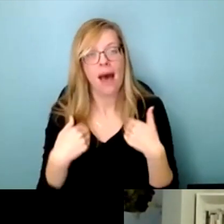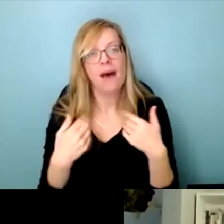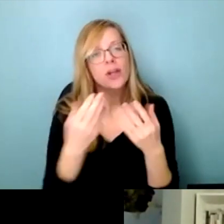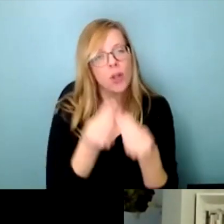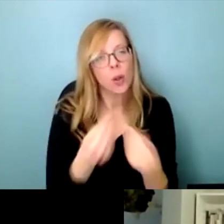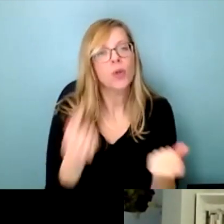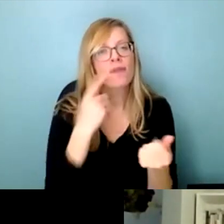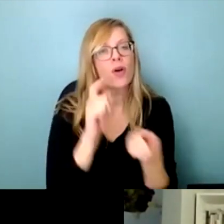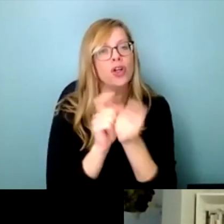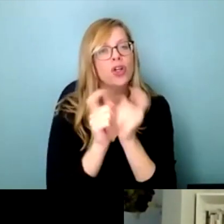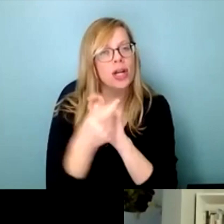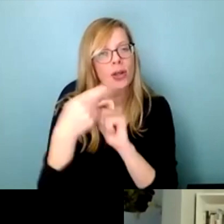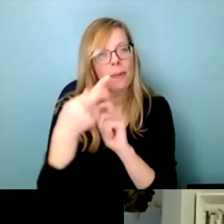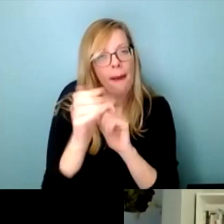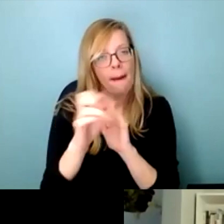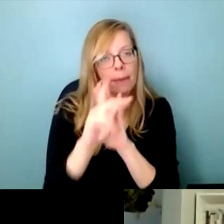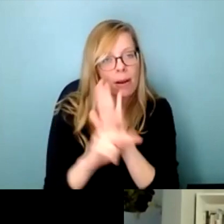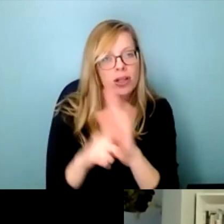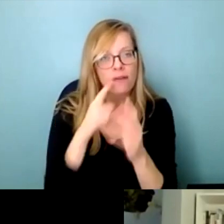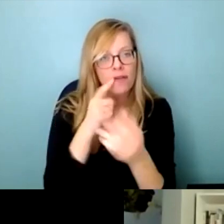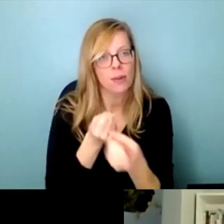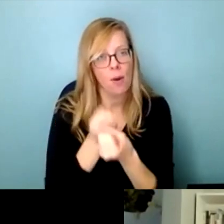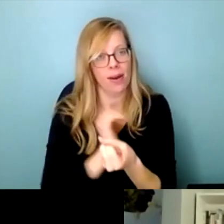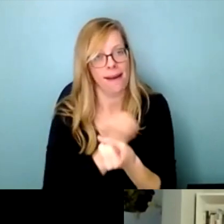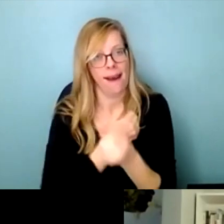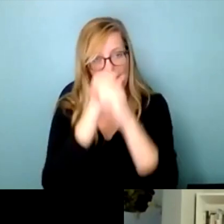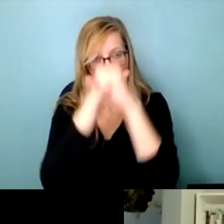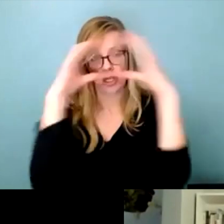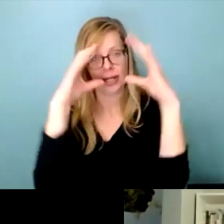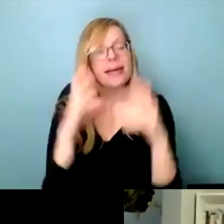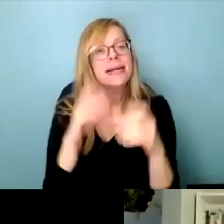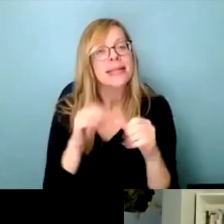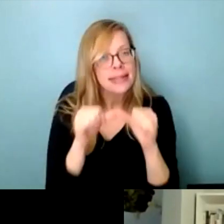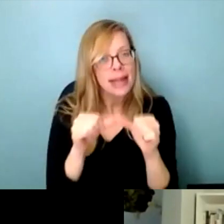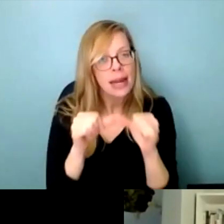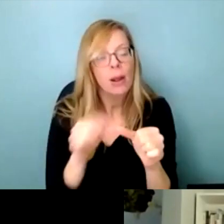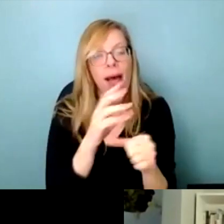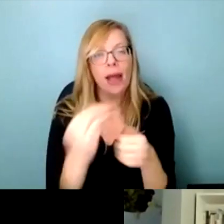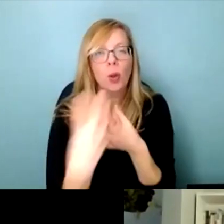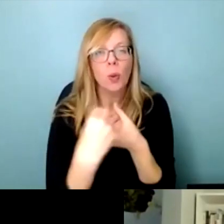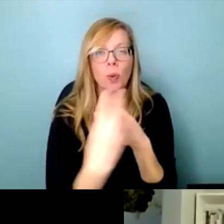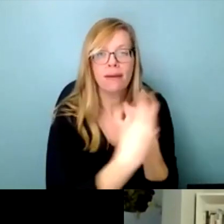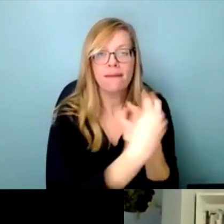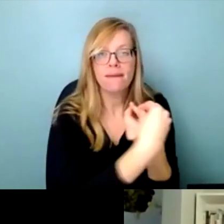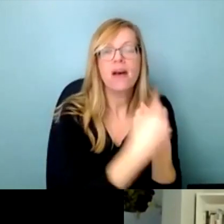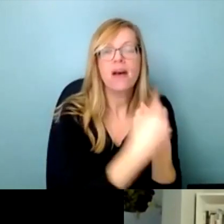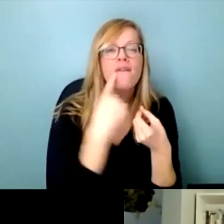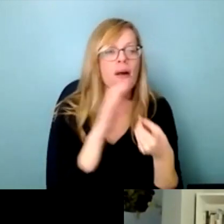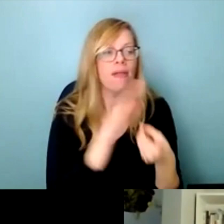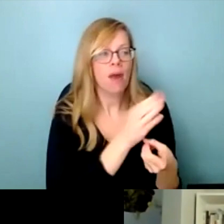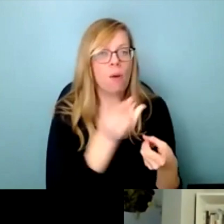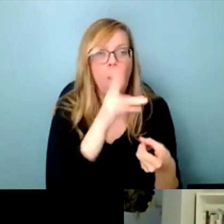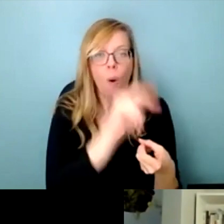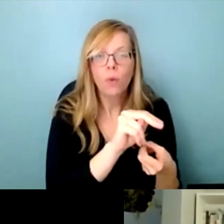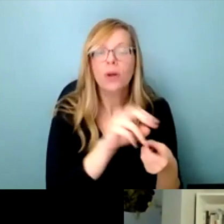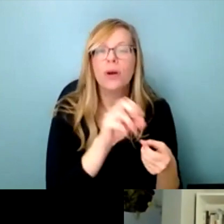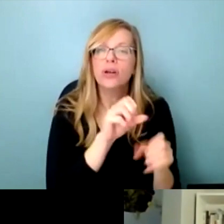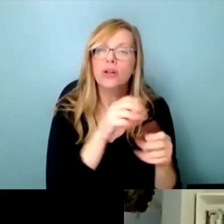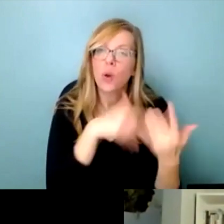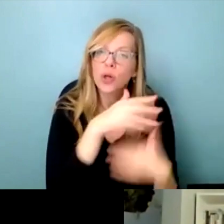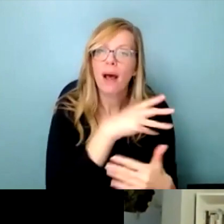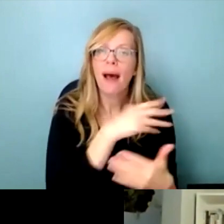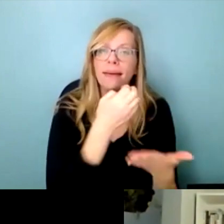support our vision, which is, uh, sustainable and inclusive communities directing their own social, economic, and environmental futures.